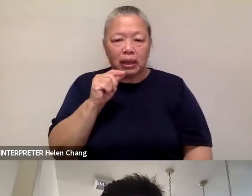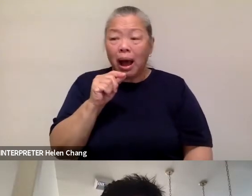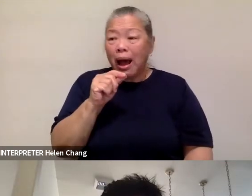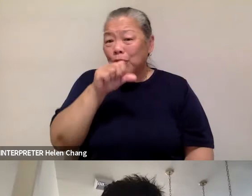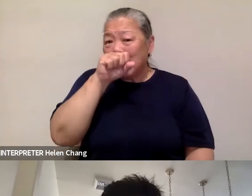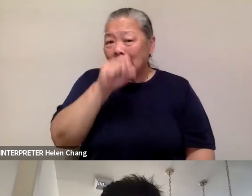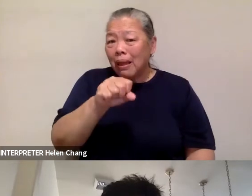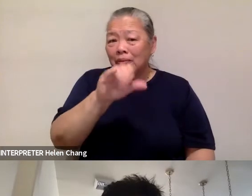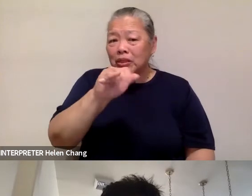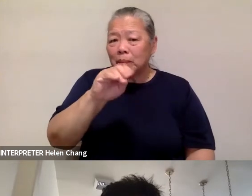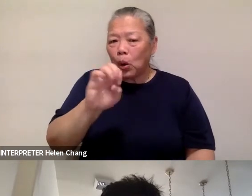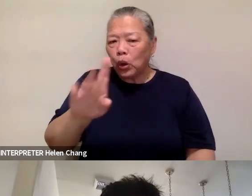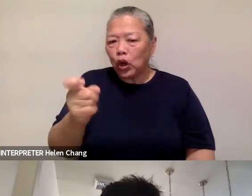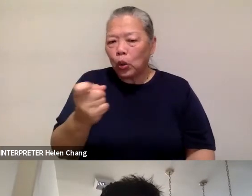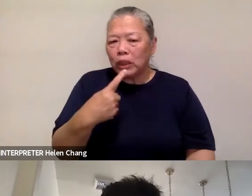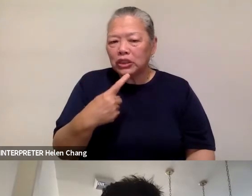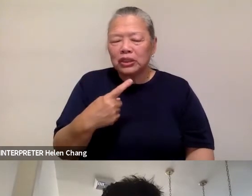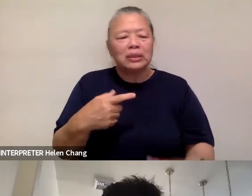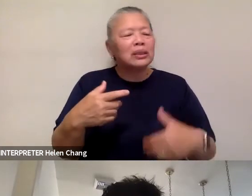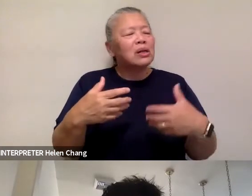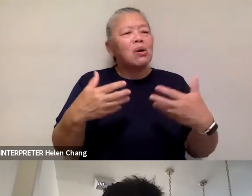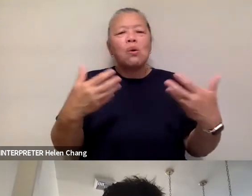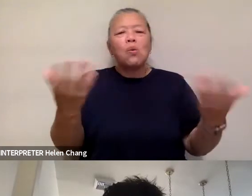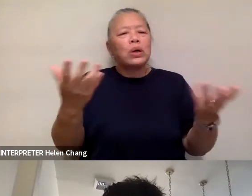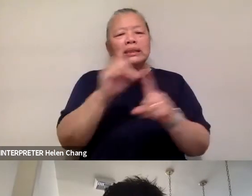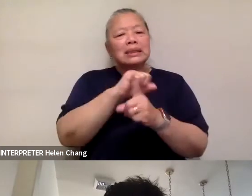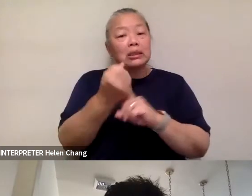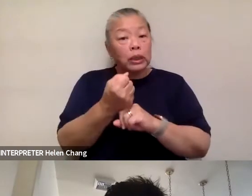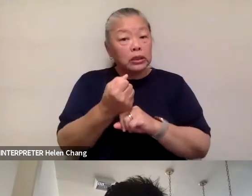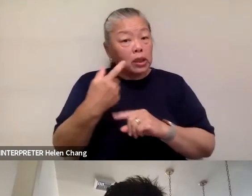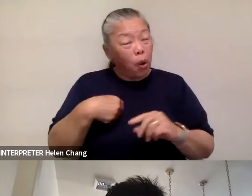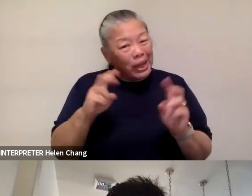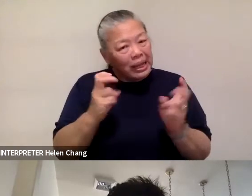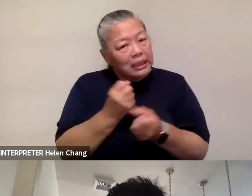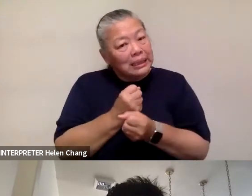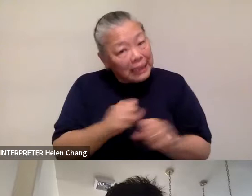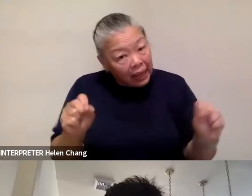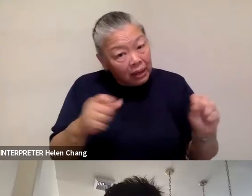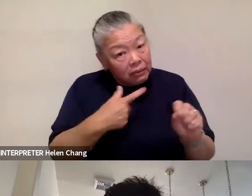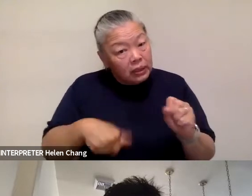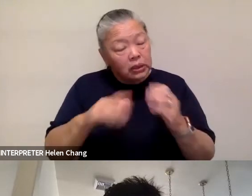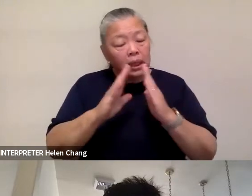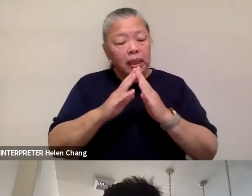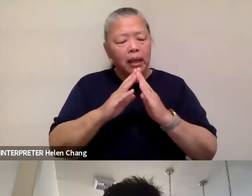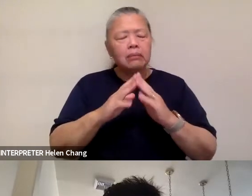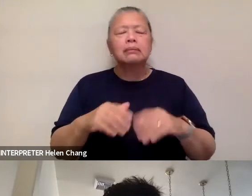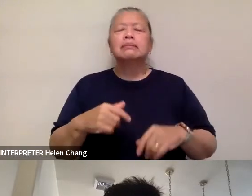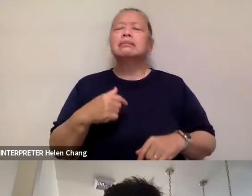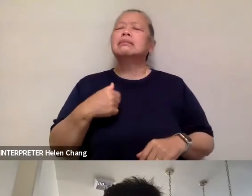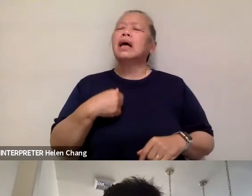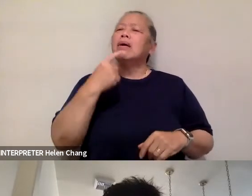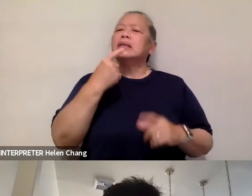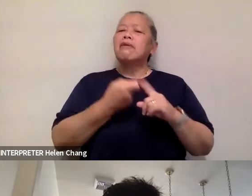about what is the state right now? Are we saving Chinatown? And I will say that from a very personal